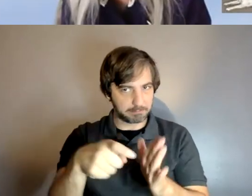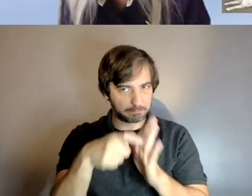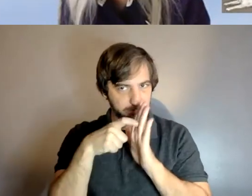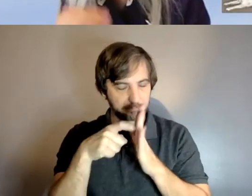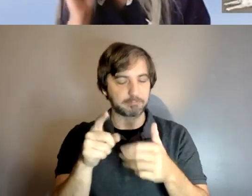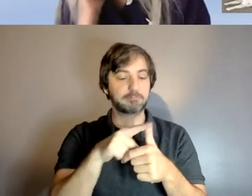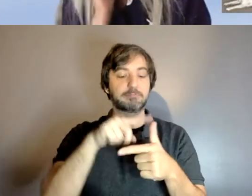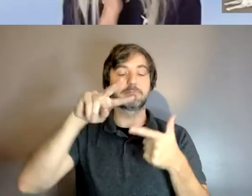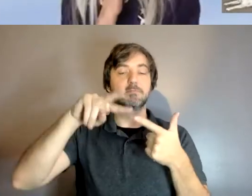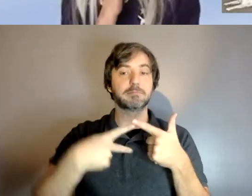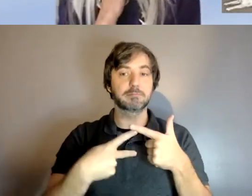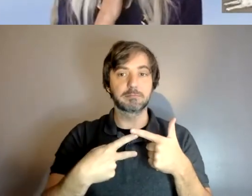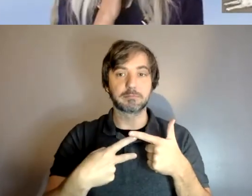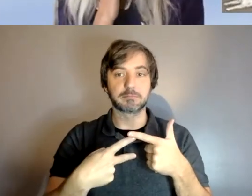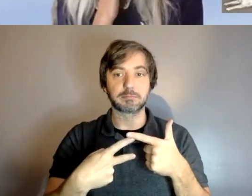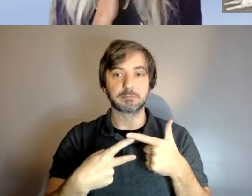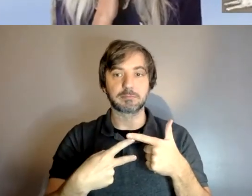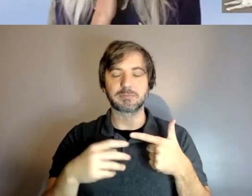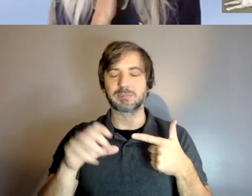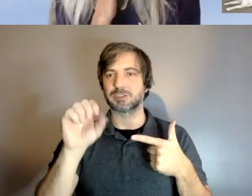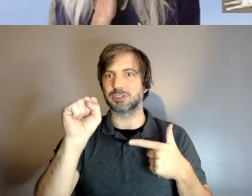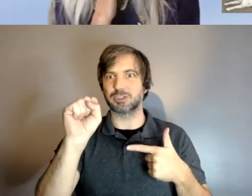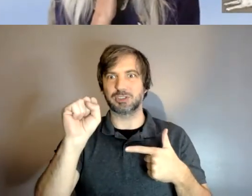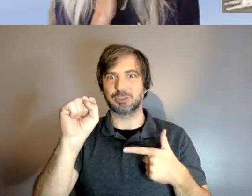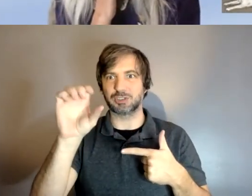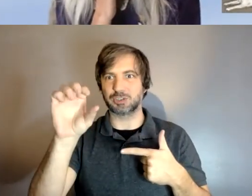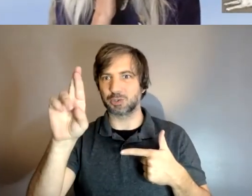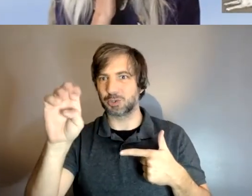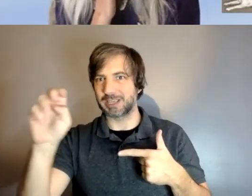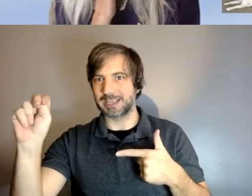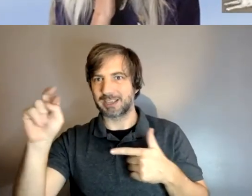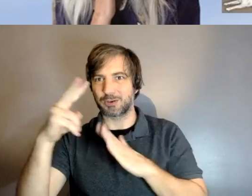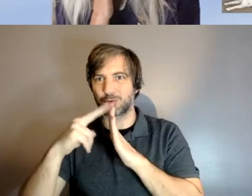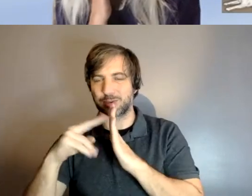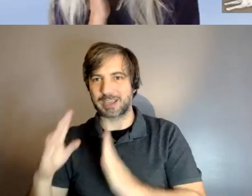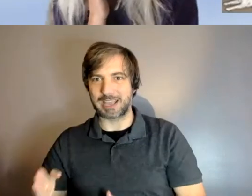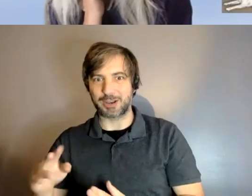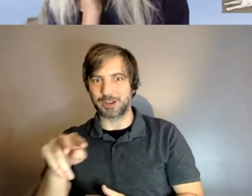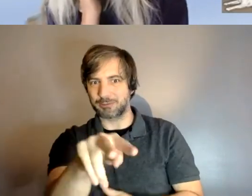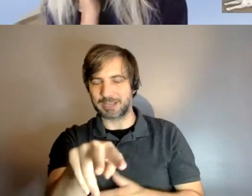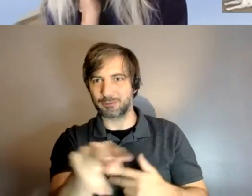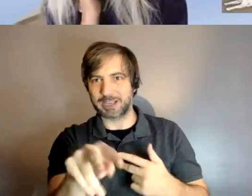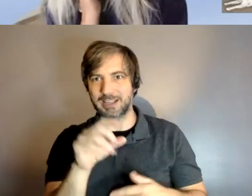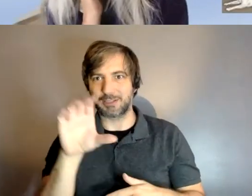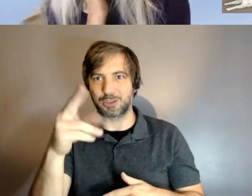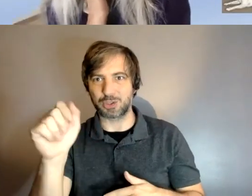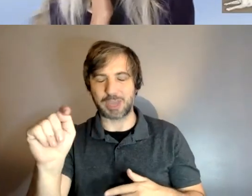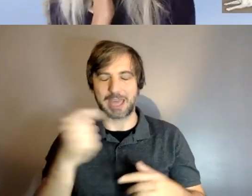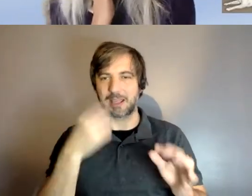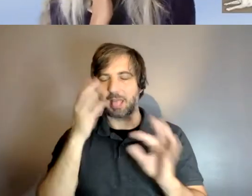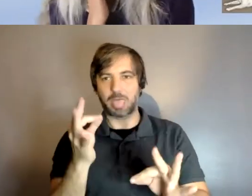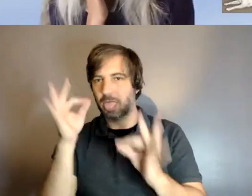um and my screen reader is just like reading all these chats and it says it just completely caught me a card um